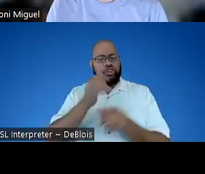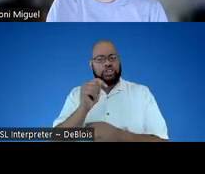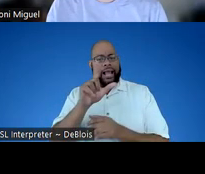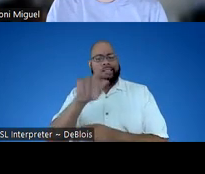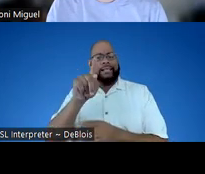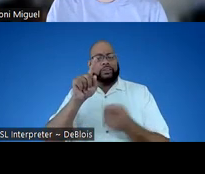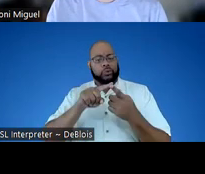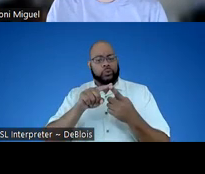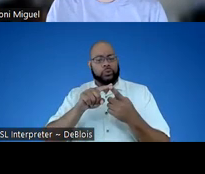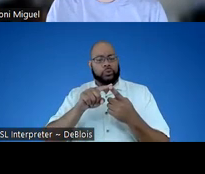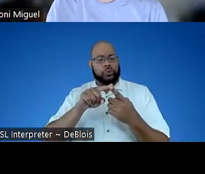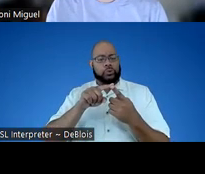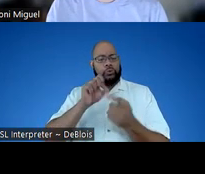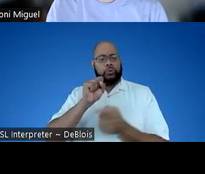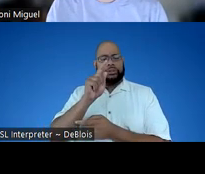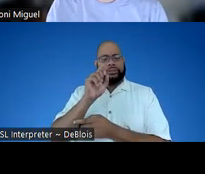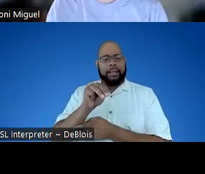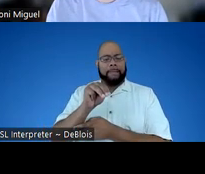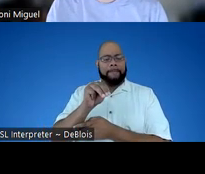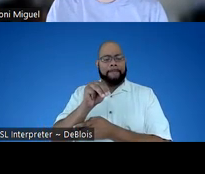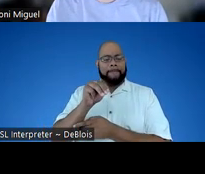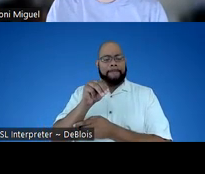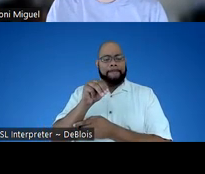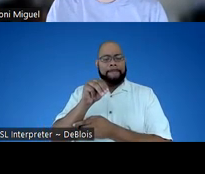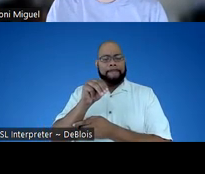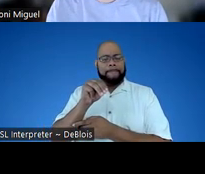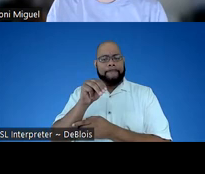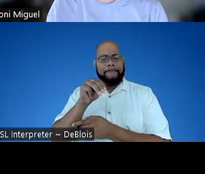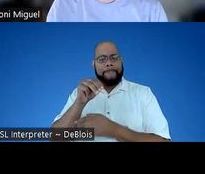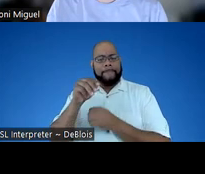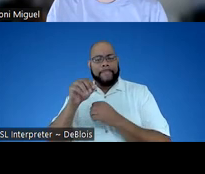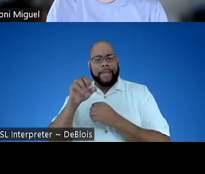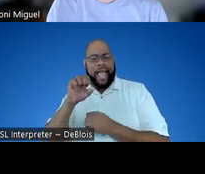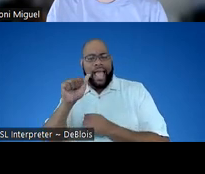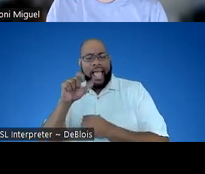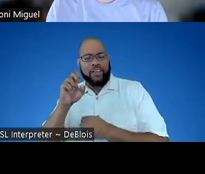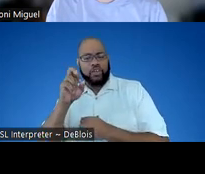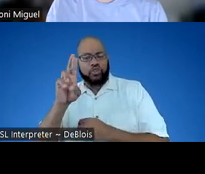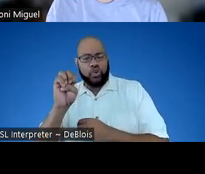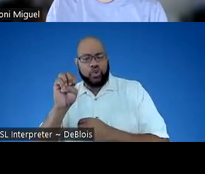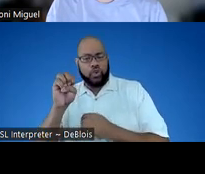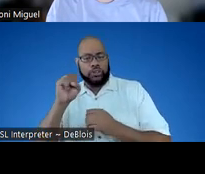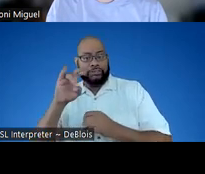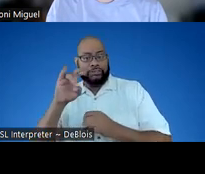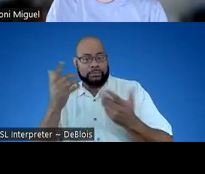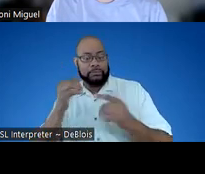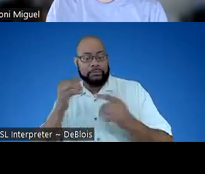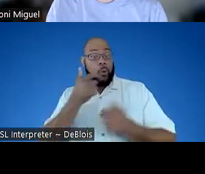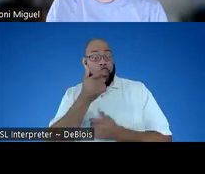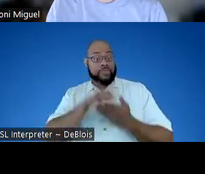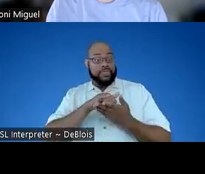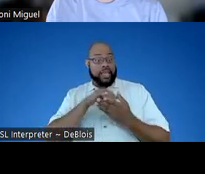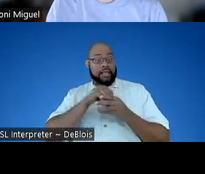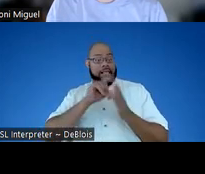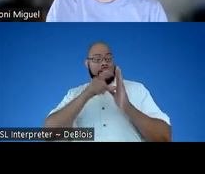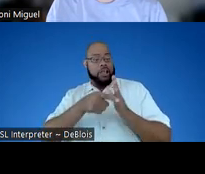to the My STEM Adventure page on the STEMI site, but I'll also drop that. And if people are watching this at